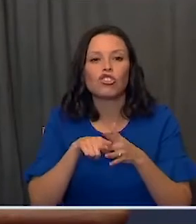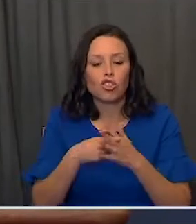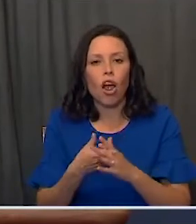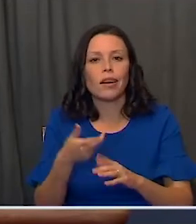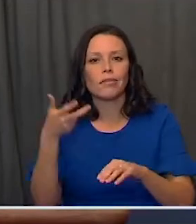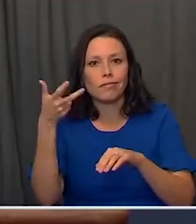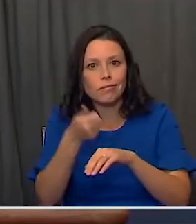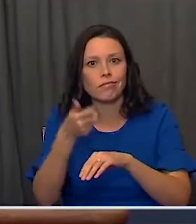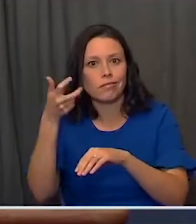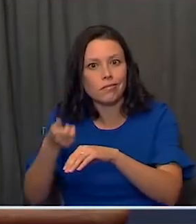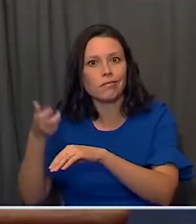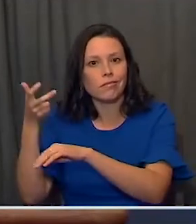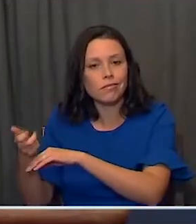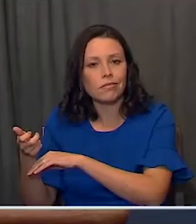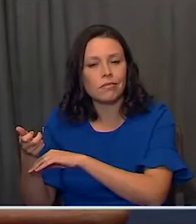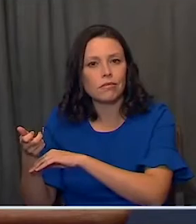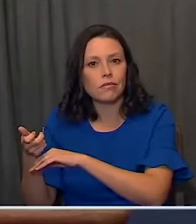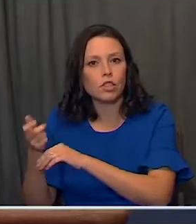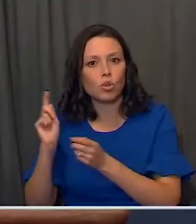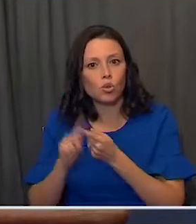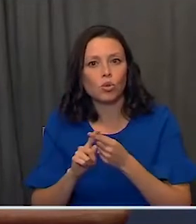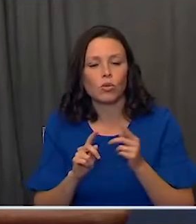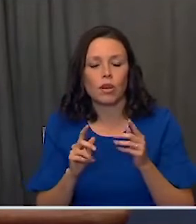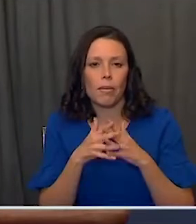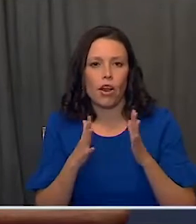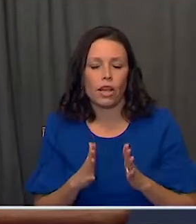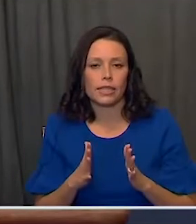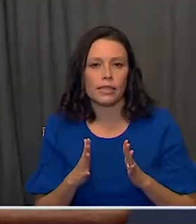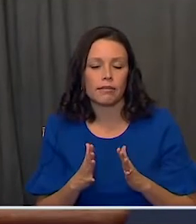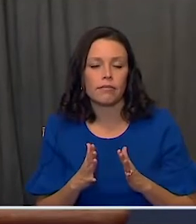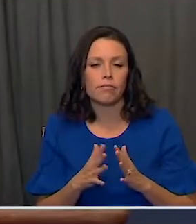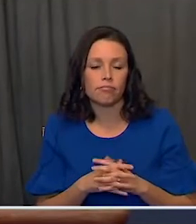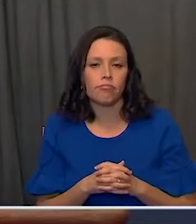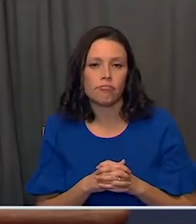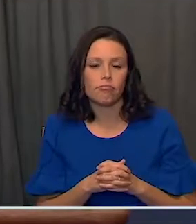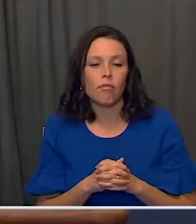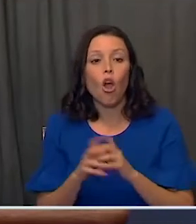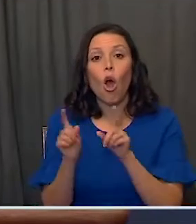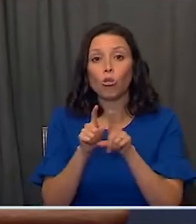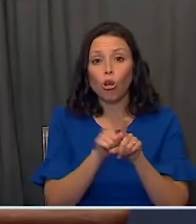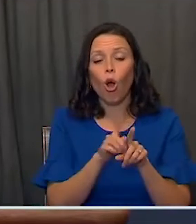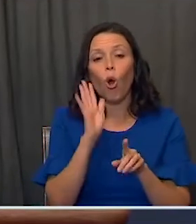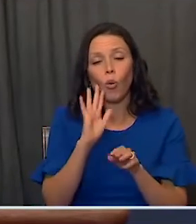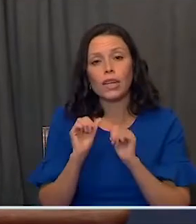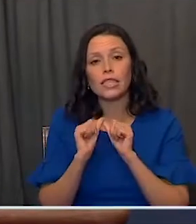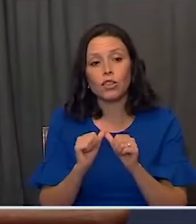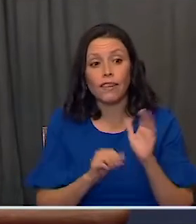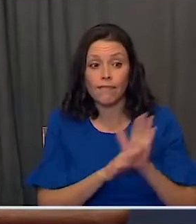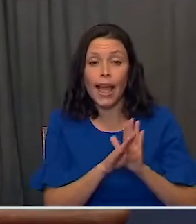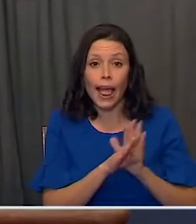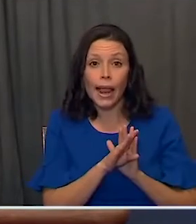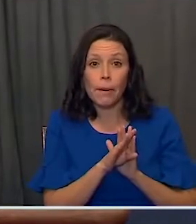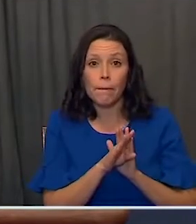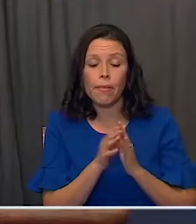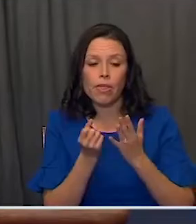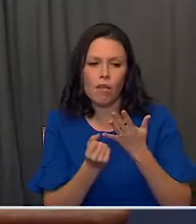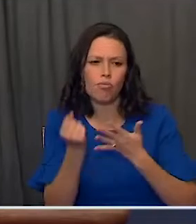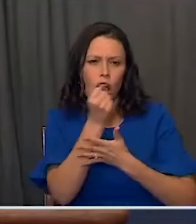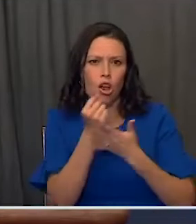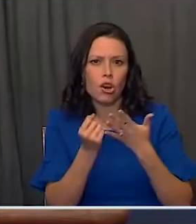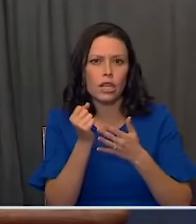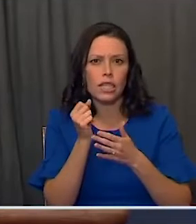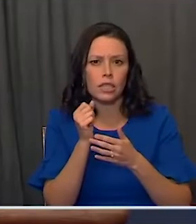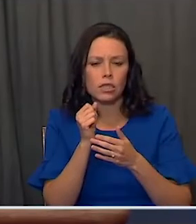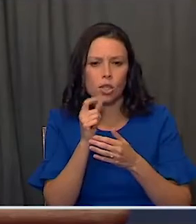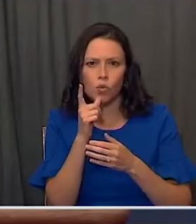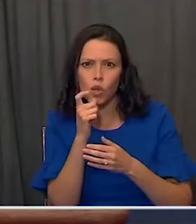that vaccine into Americans. And we'll also be continuing to develop the prioritization, working with